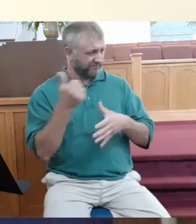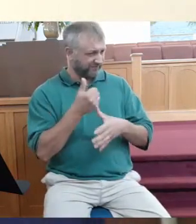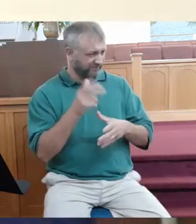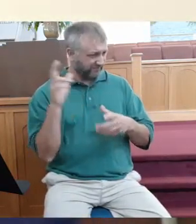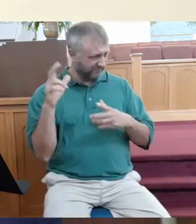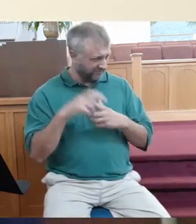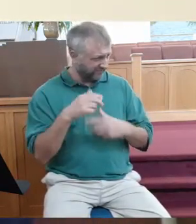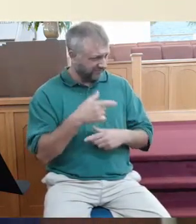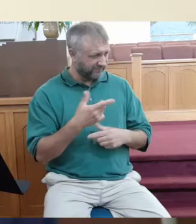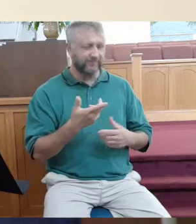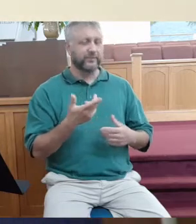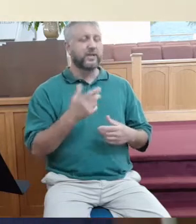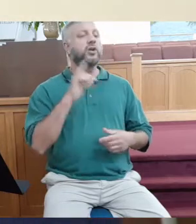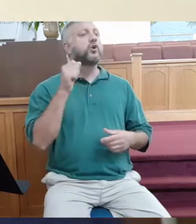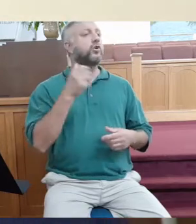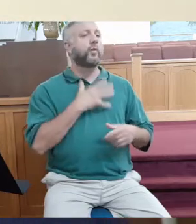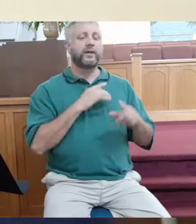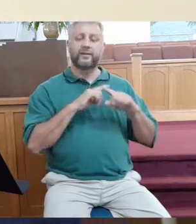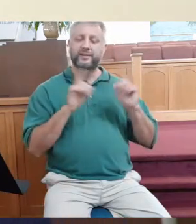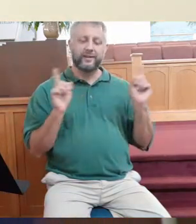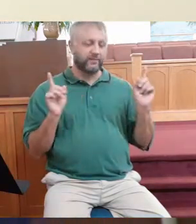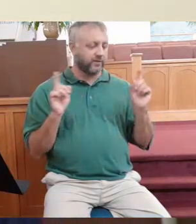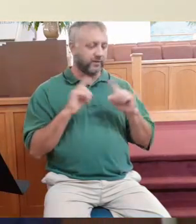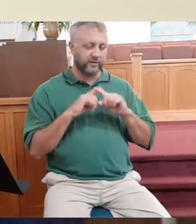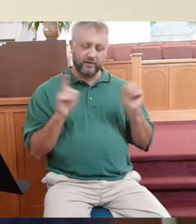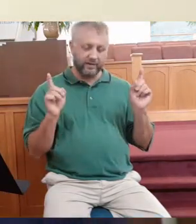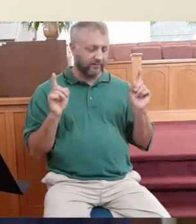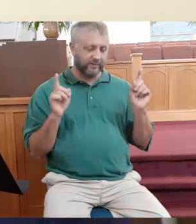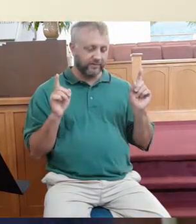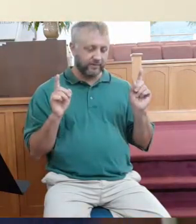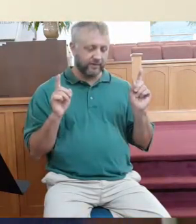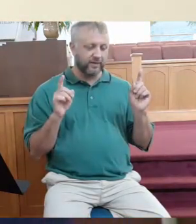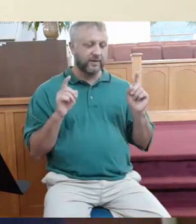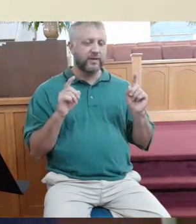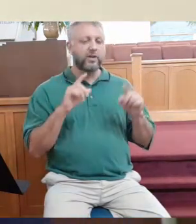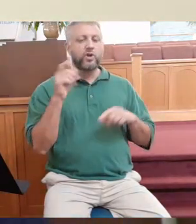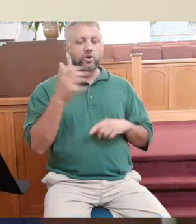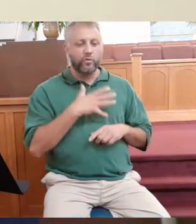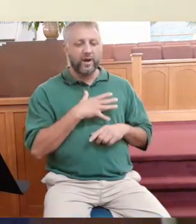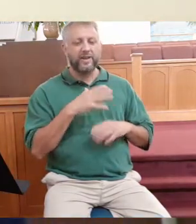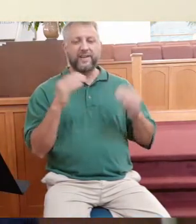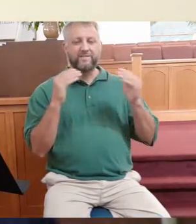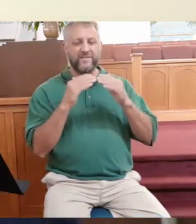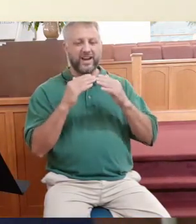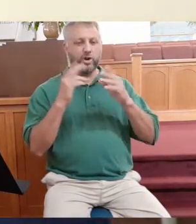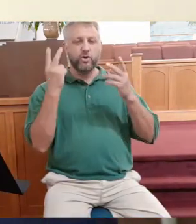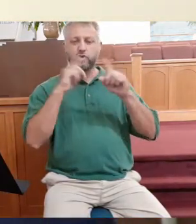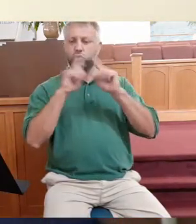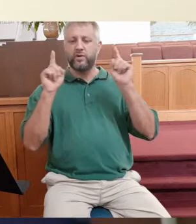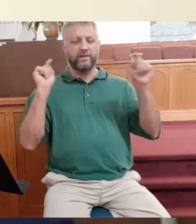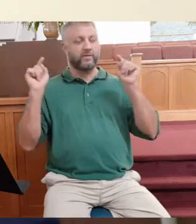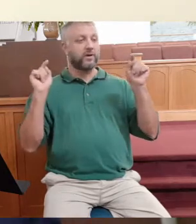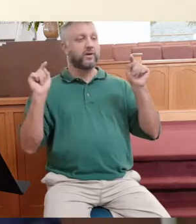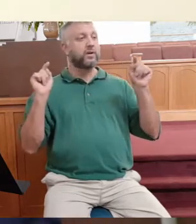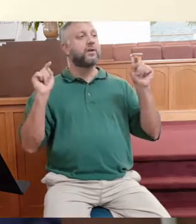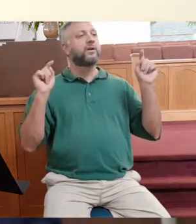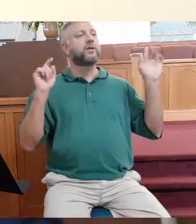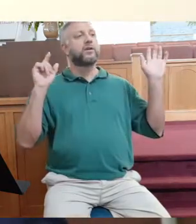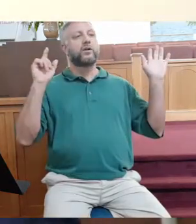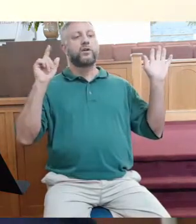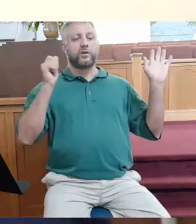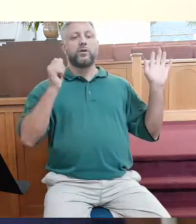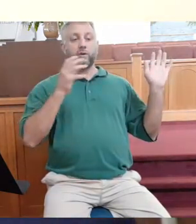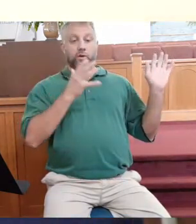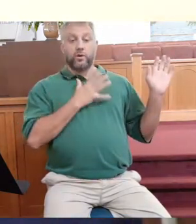grace works different than what we think of fairness. Grace works in this manner.